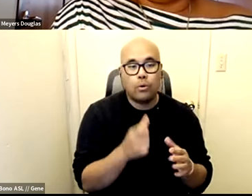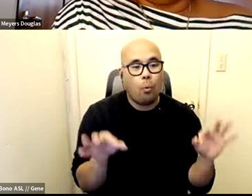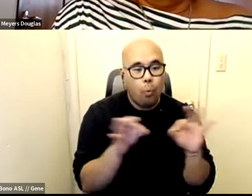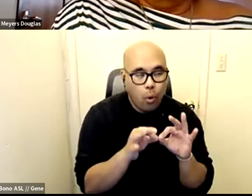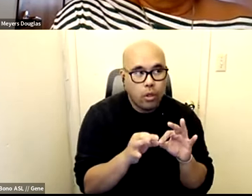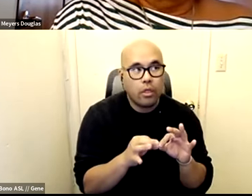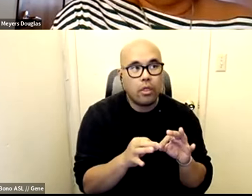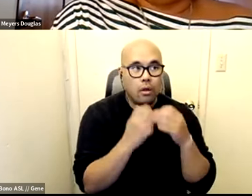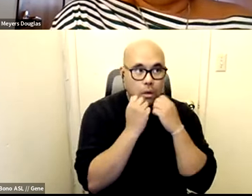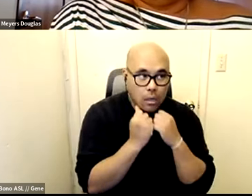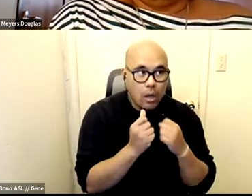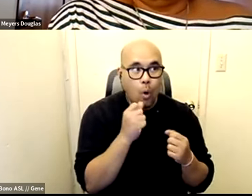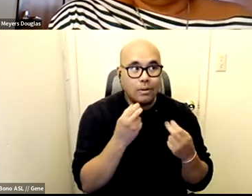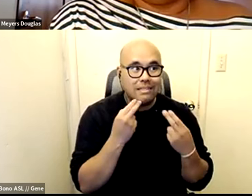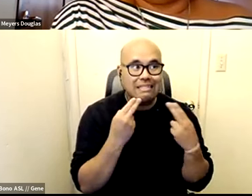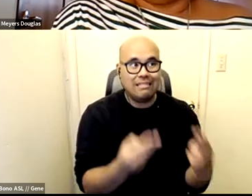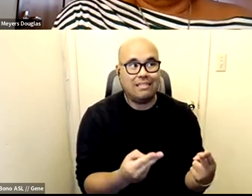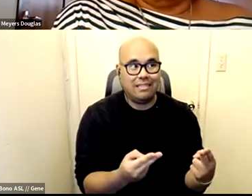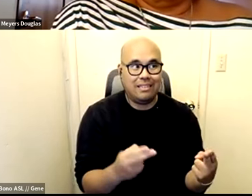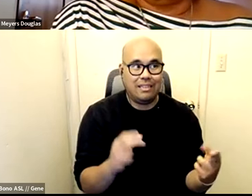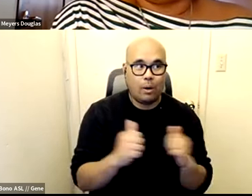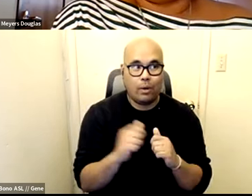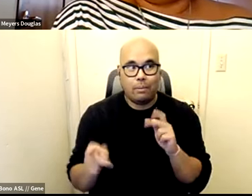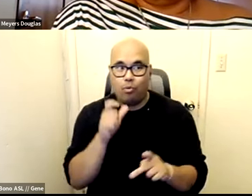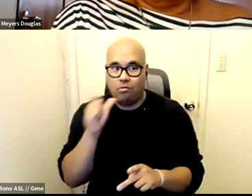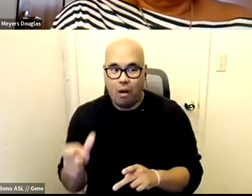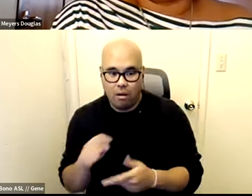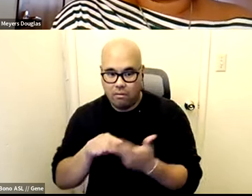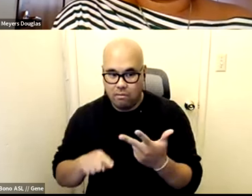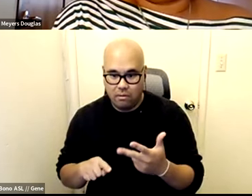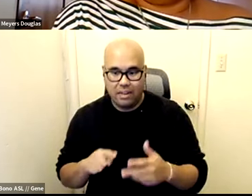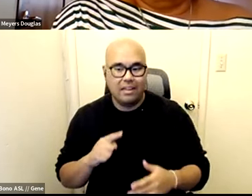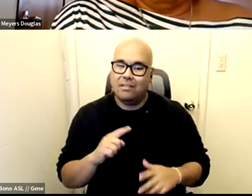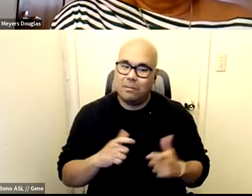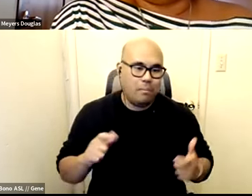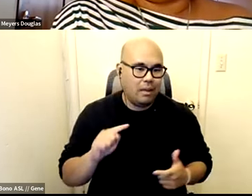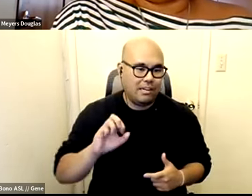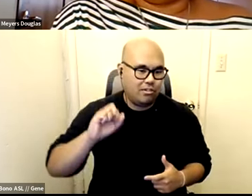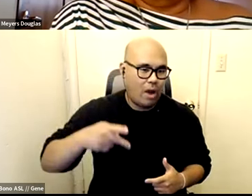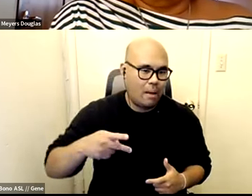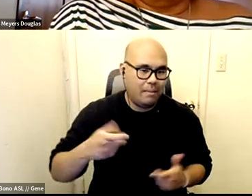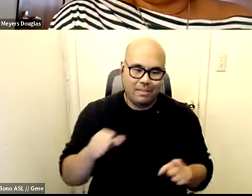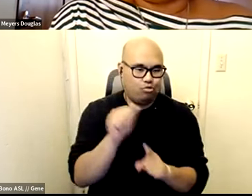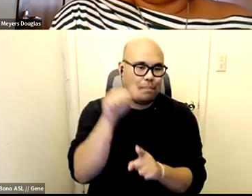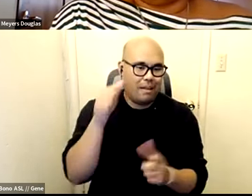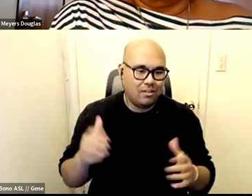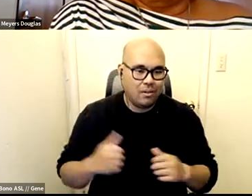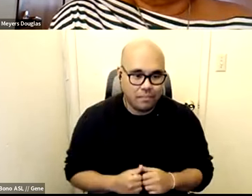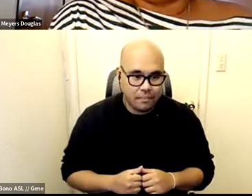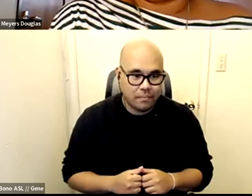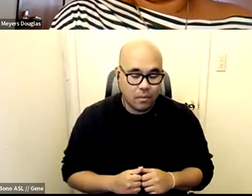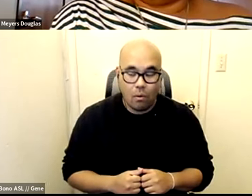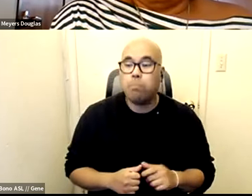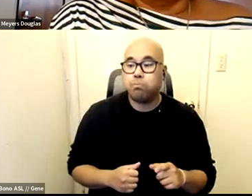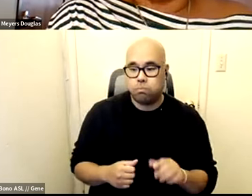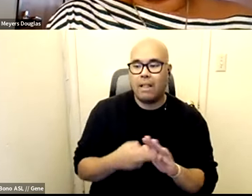and not getting stuck in that trap right because it's it's a straight-up trap every single time it's it's related crime versus the non